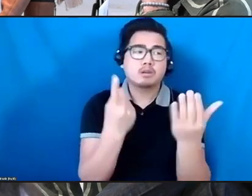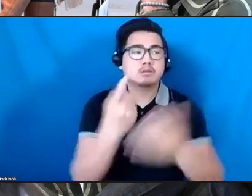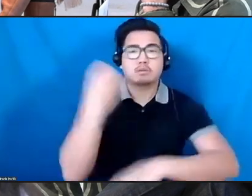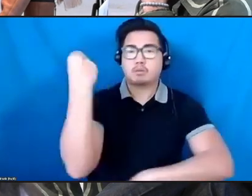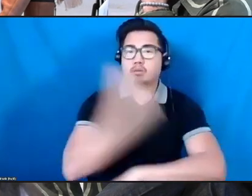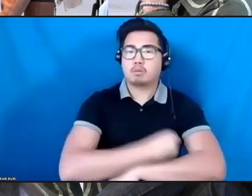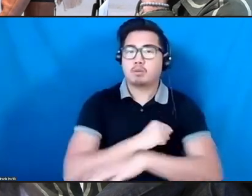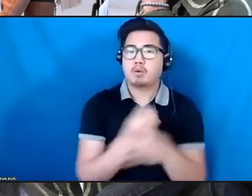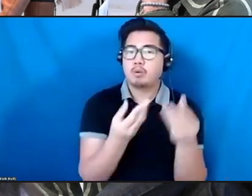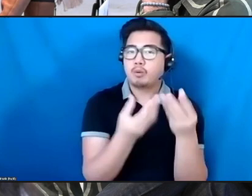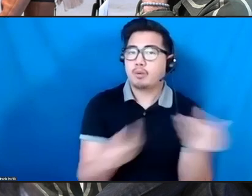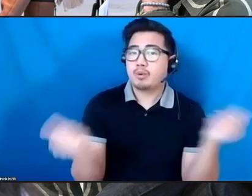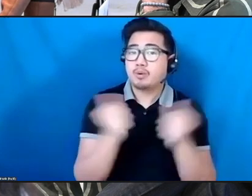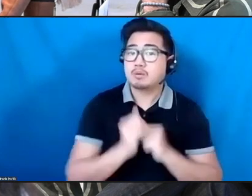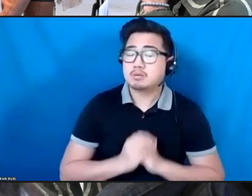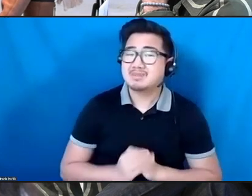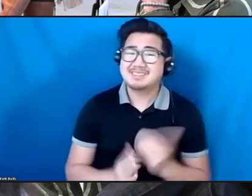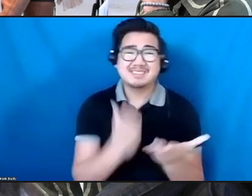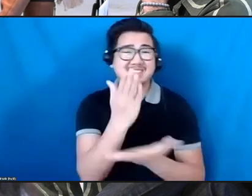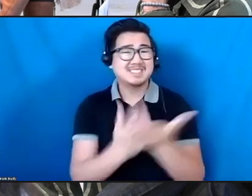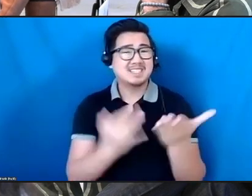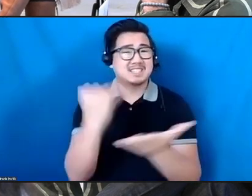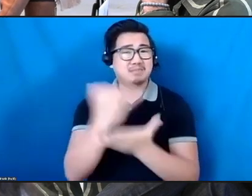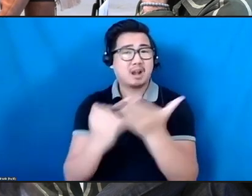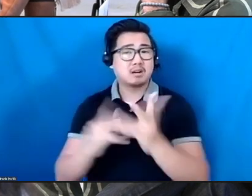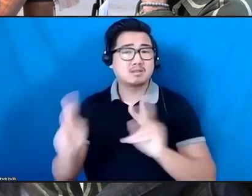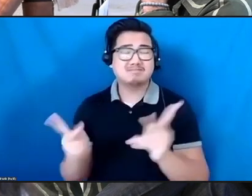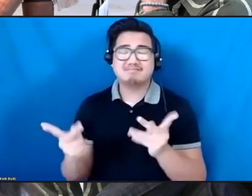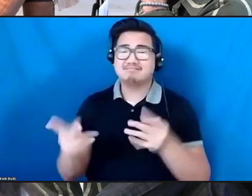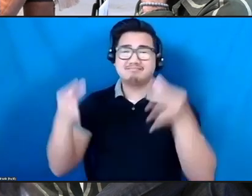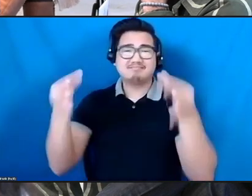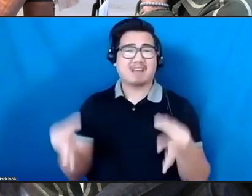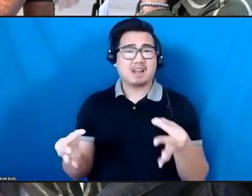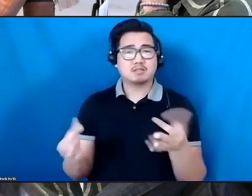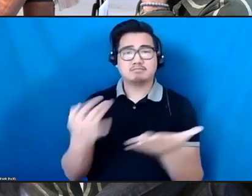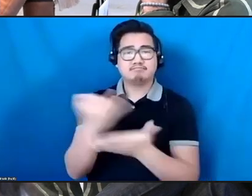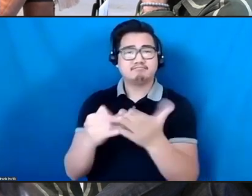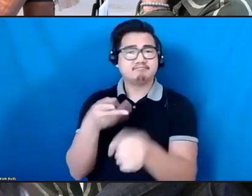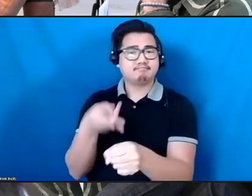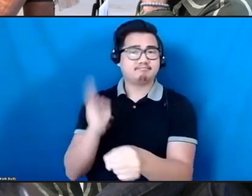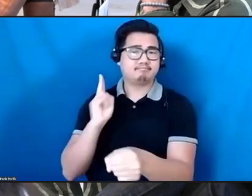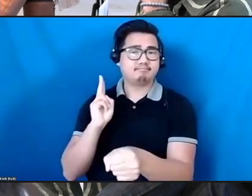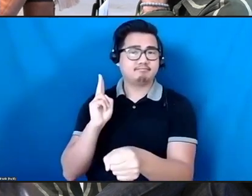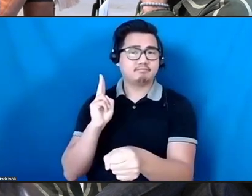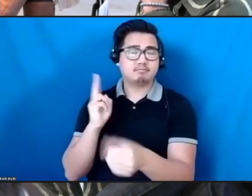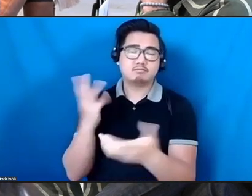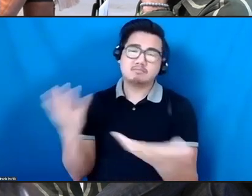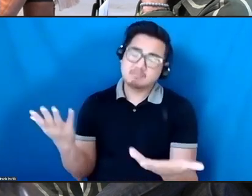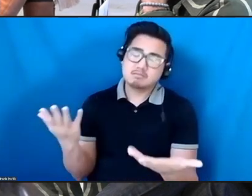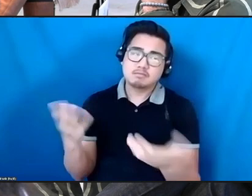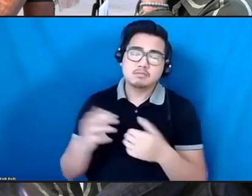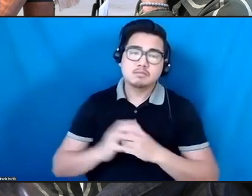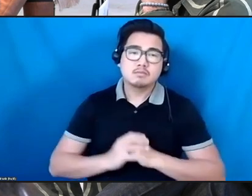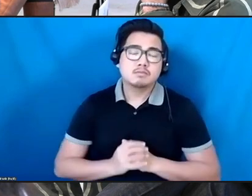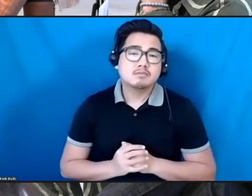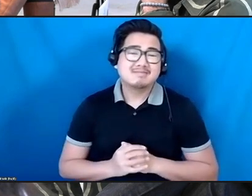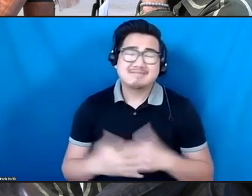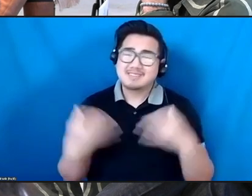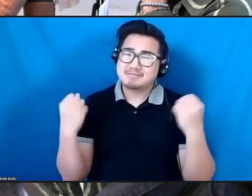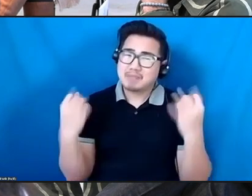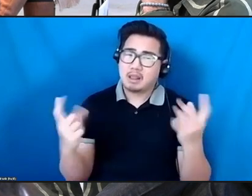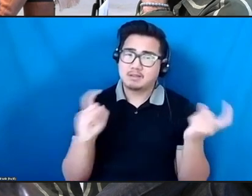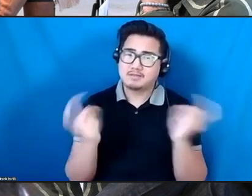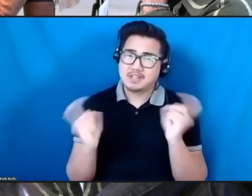radical decisions, and were also left behind. A lot of changes that we all